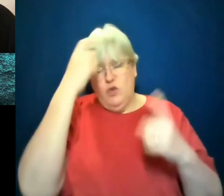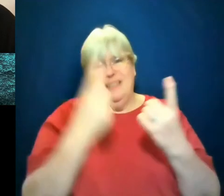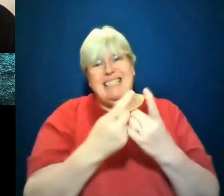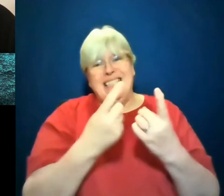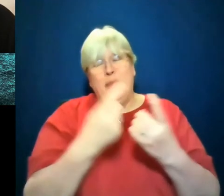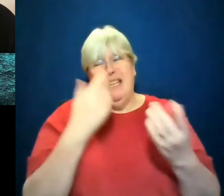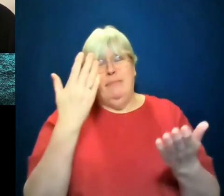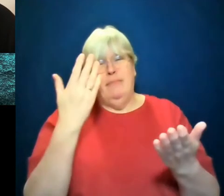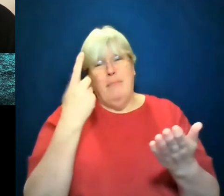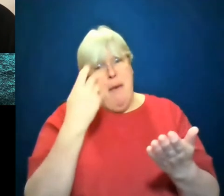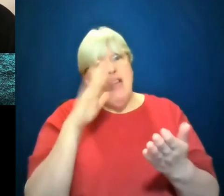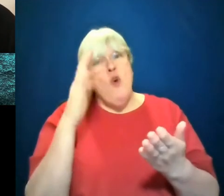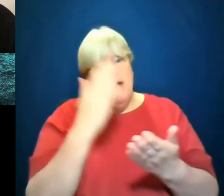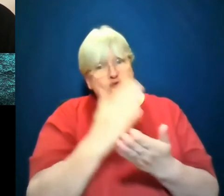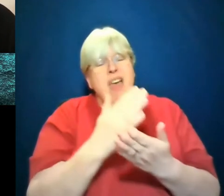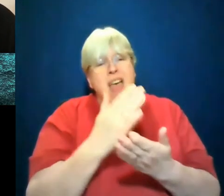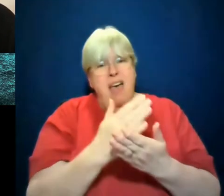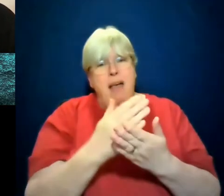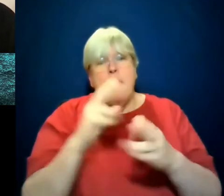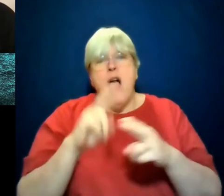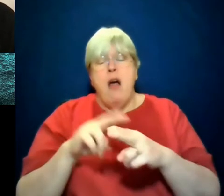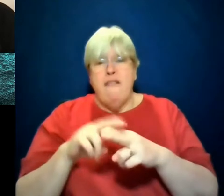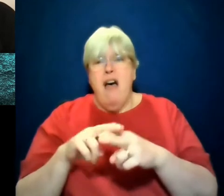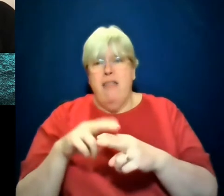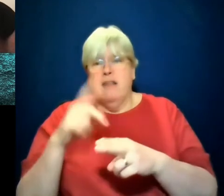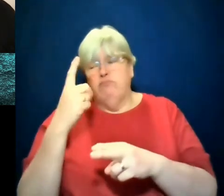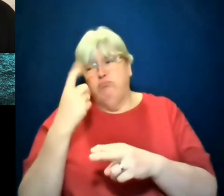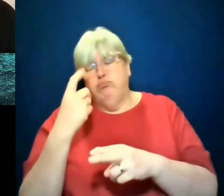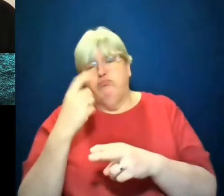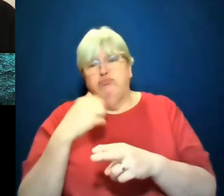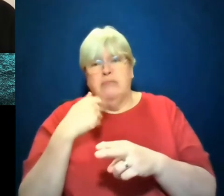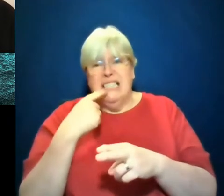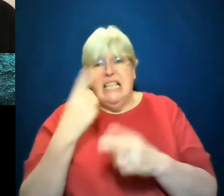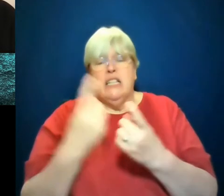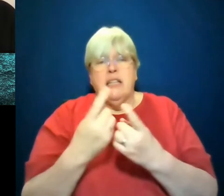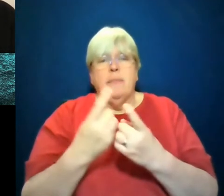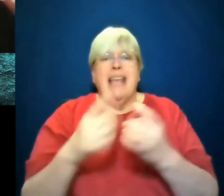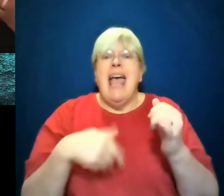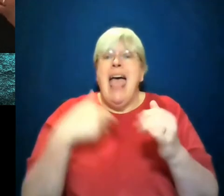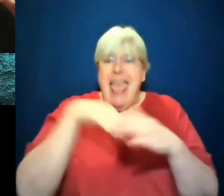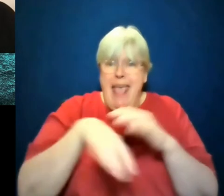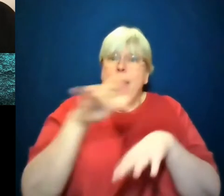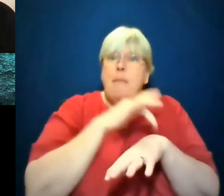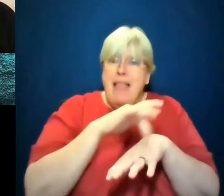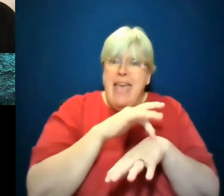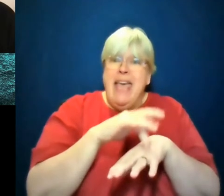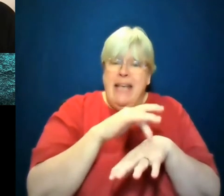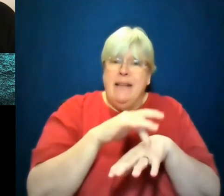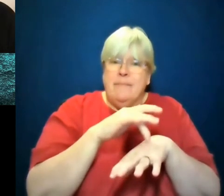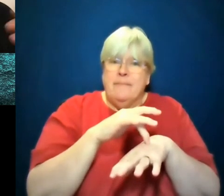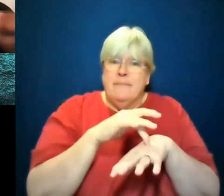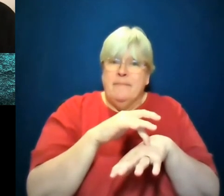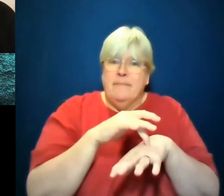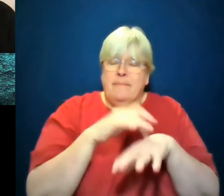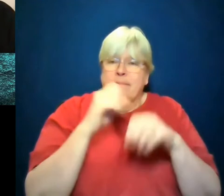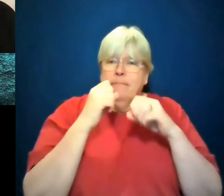father supposedly said, but some people think he did never actually say, but in the play, you know, there's the famous line of